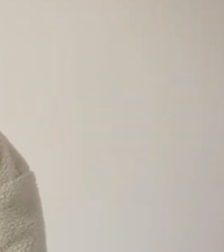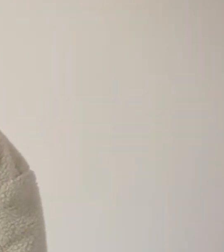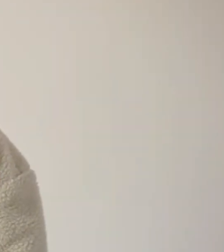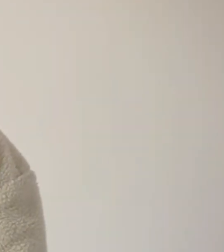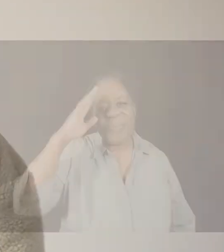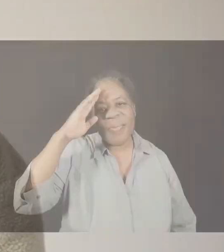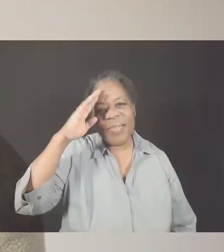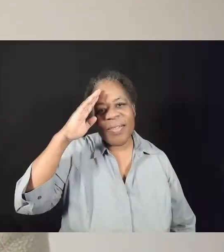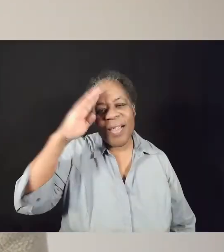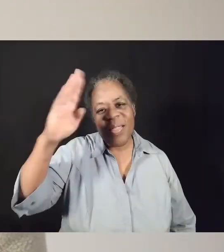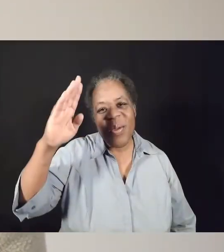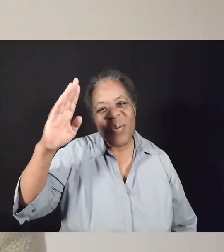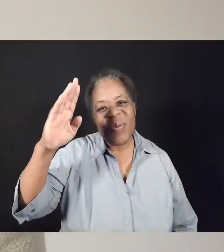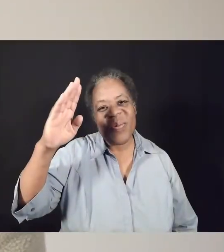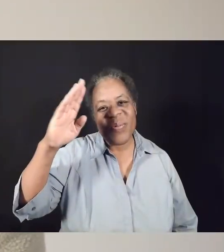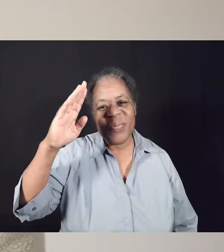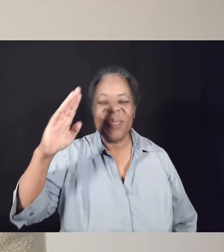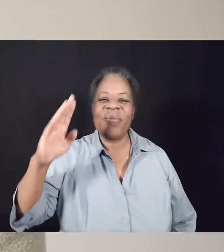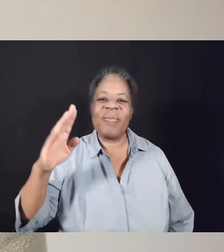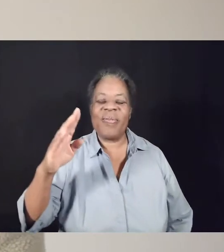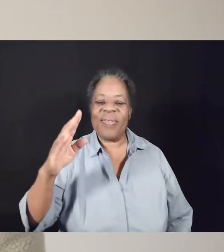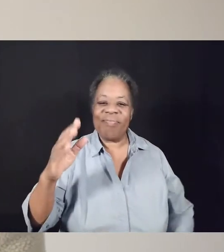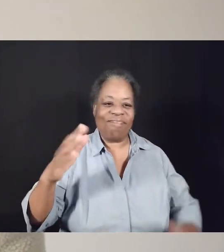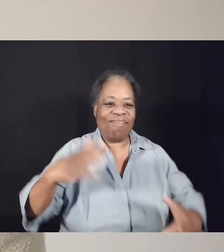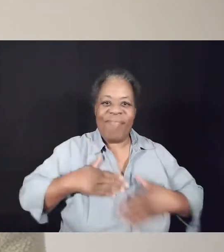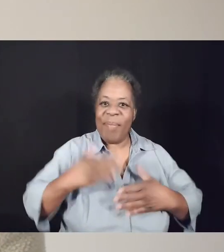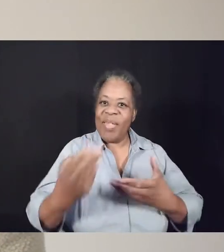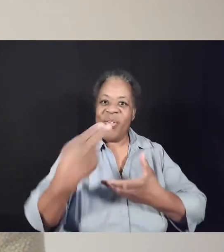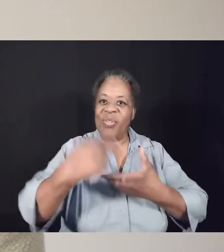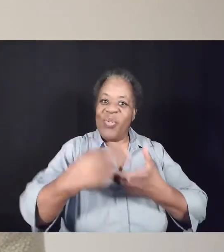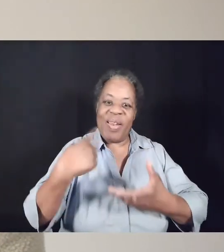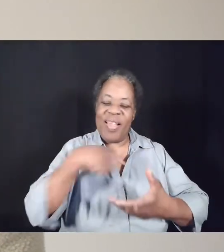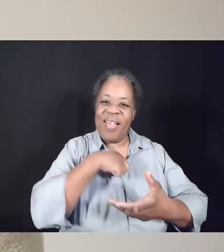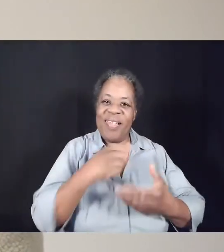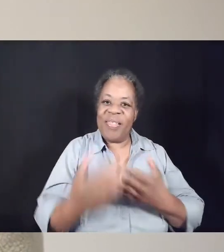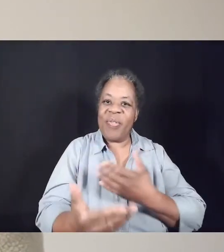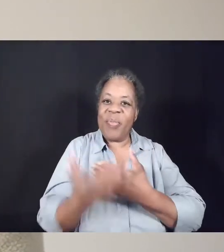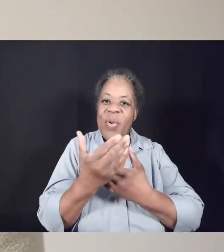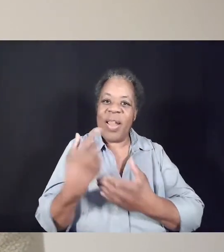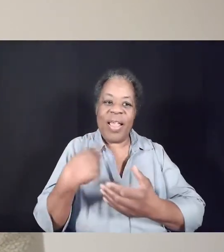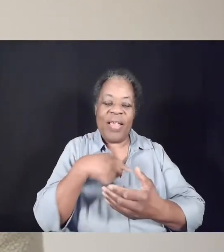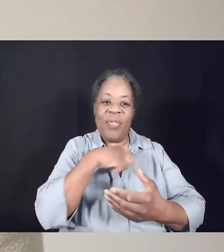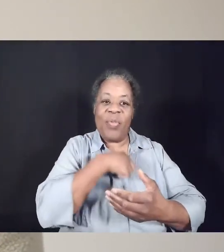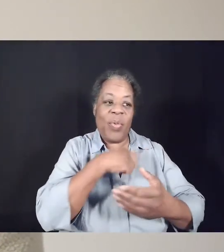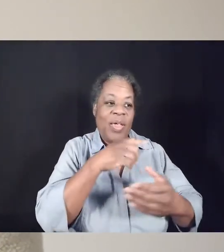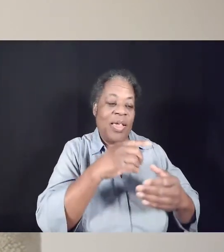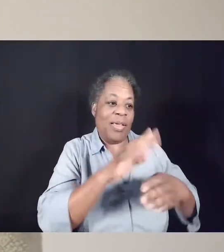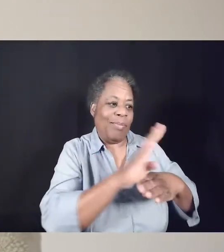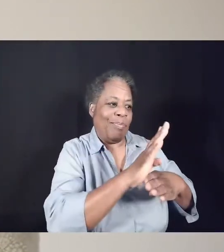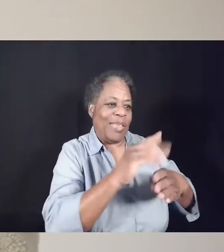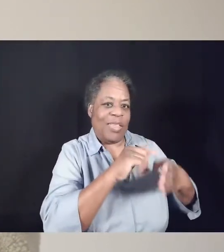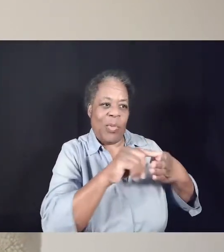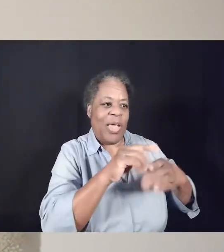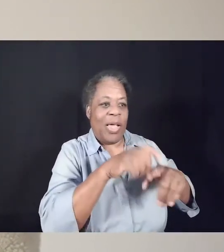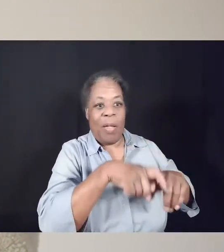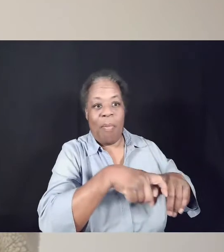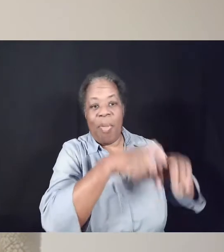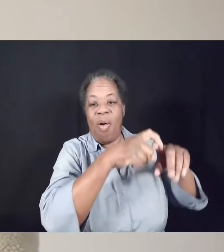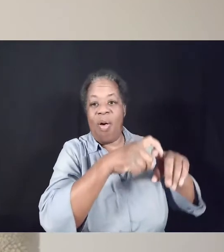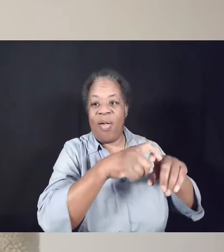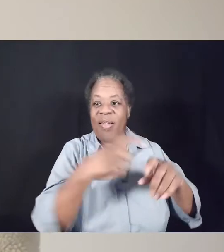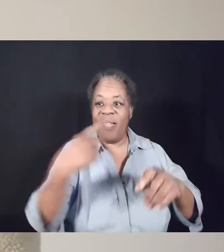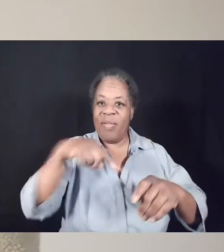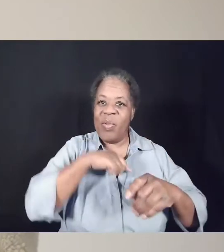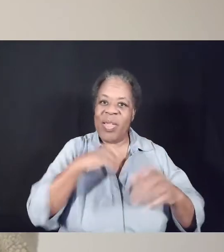Hello, so glad that you're joining us and me today here as we take time to pause and join together spiritually, mentally,